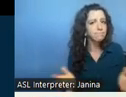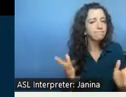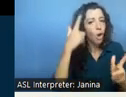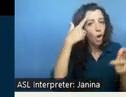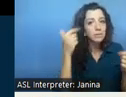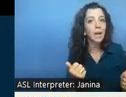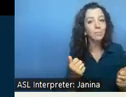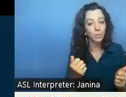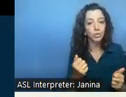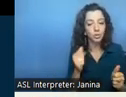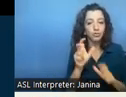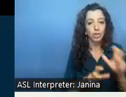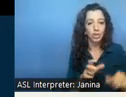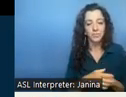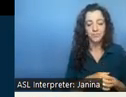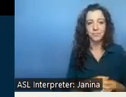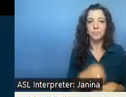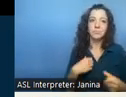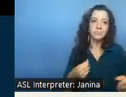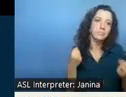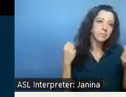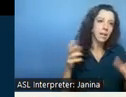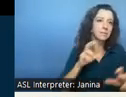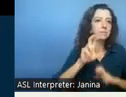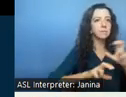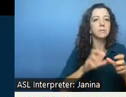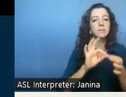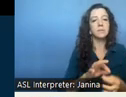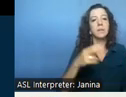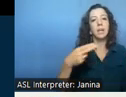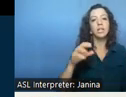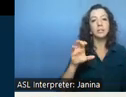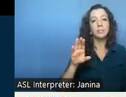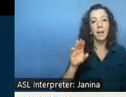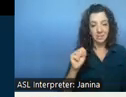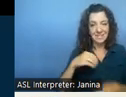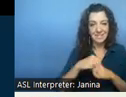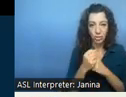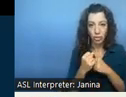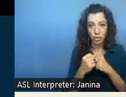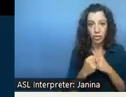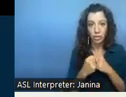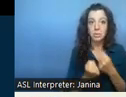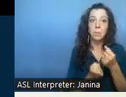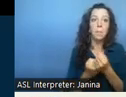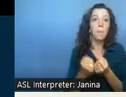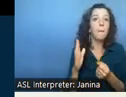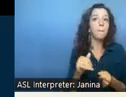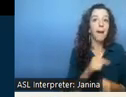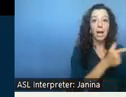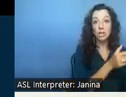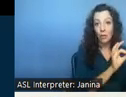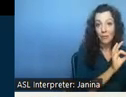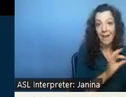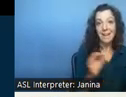a number of investments through the uh in hcbs infrastructure um that were supported both by general fund and